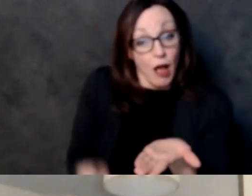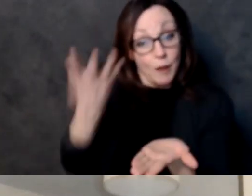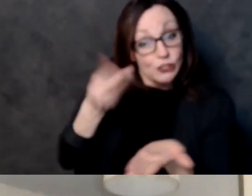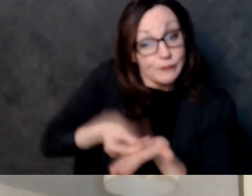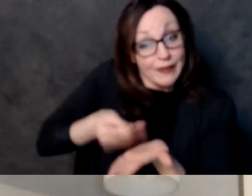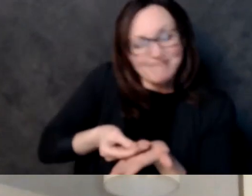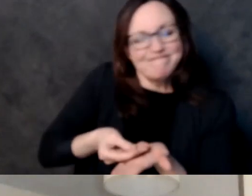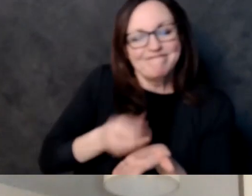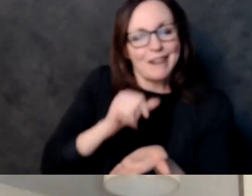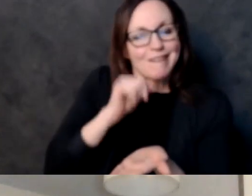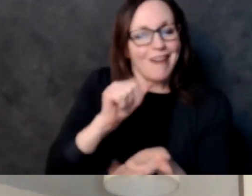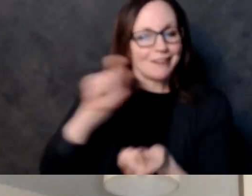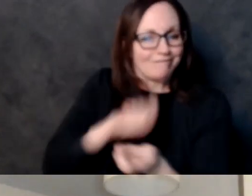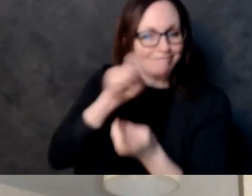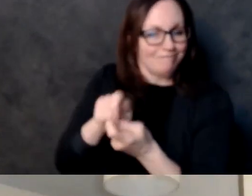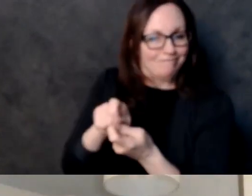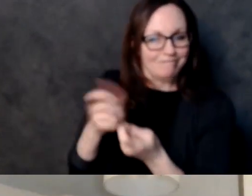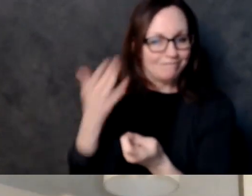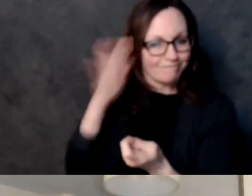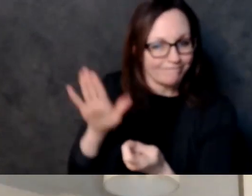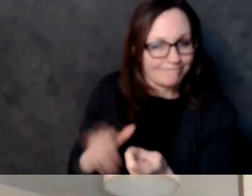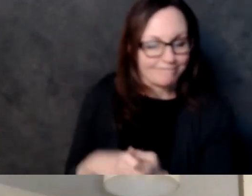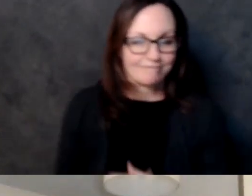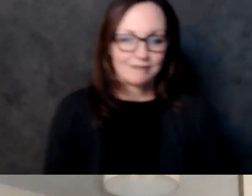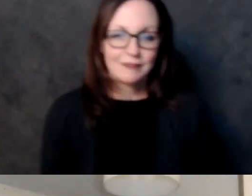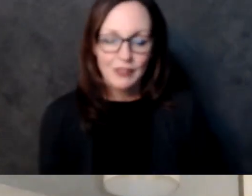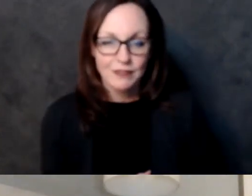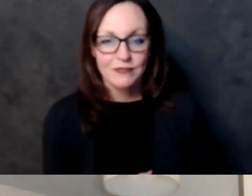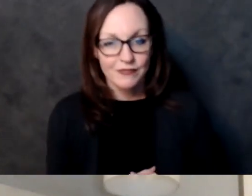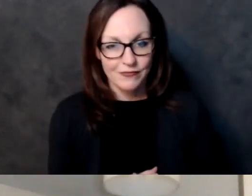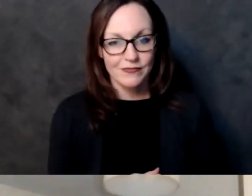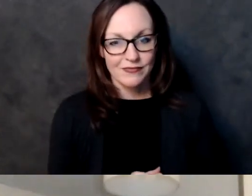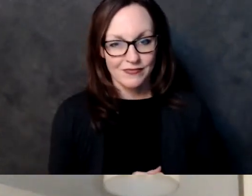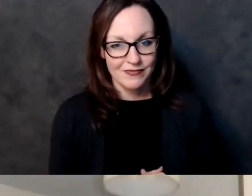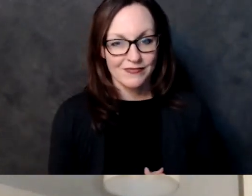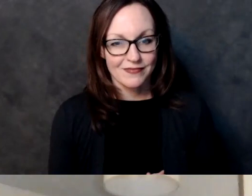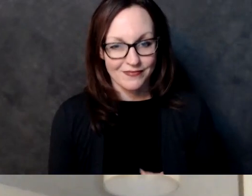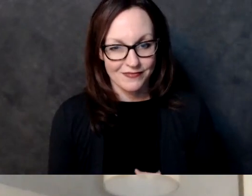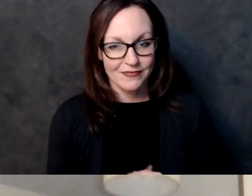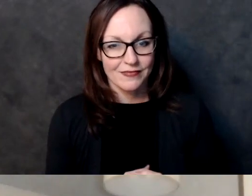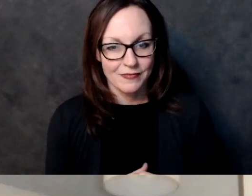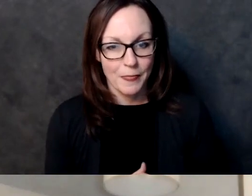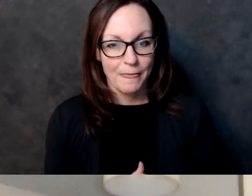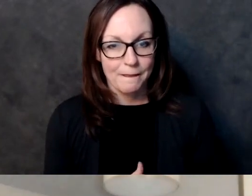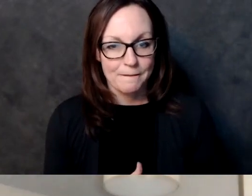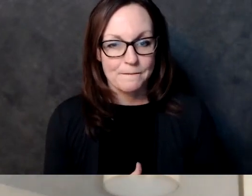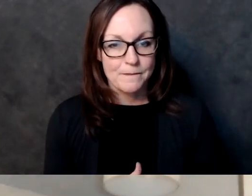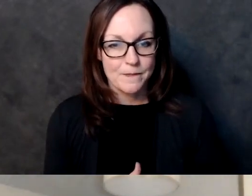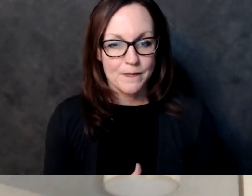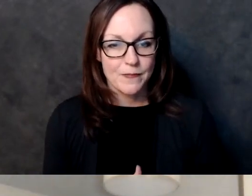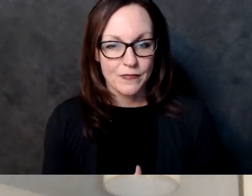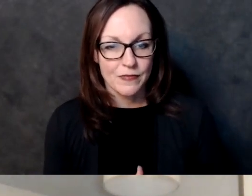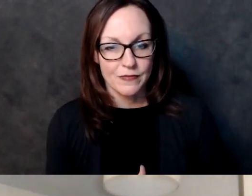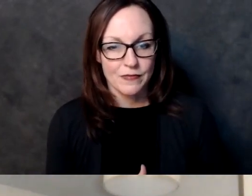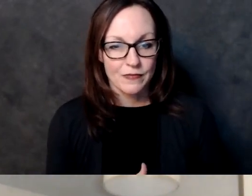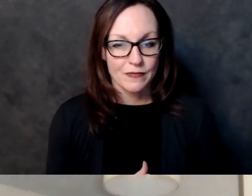that hasn't flowed through the federal or from the federal government um that is a fight that i would